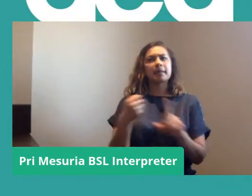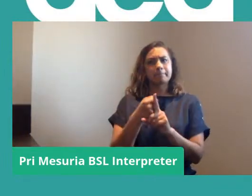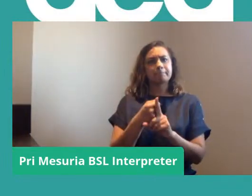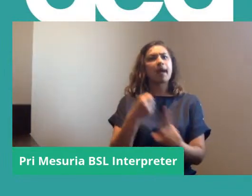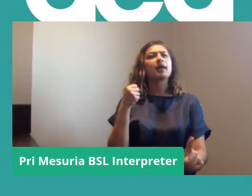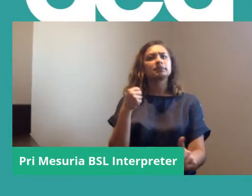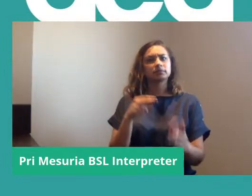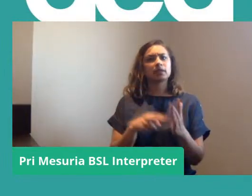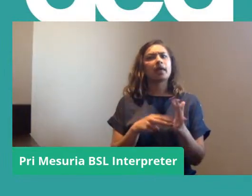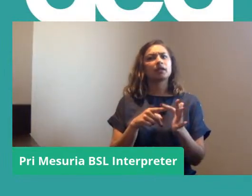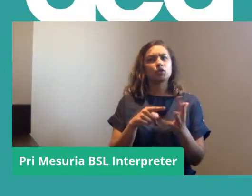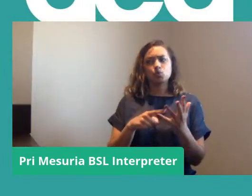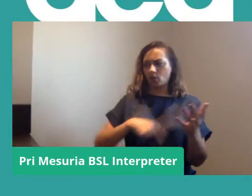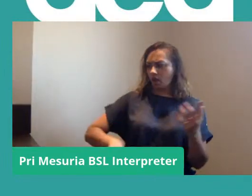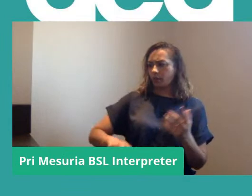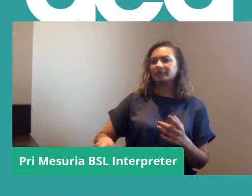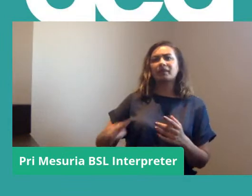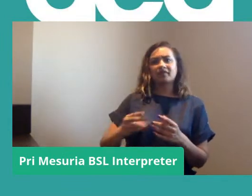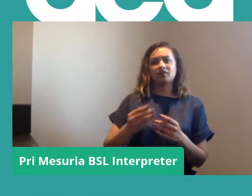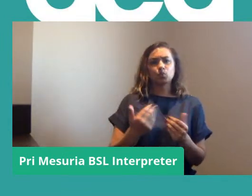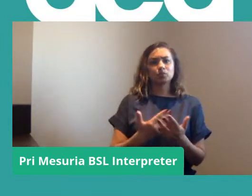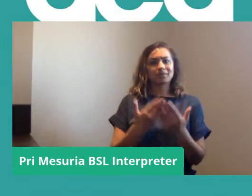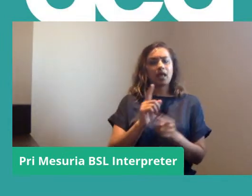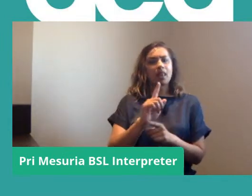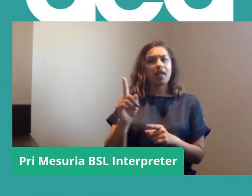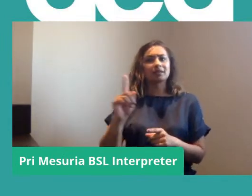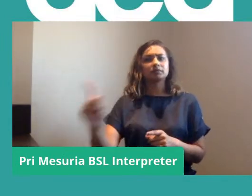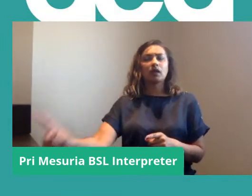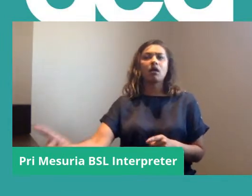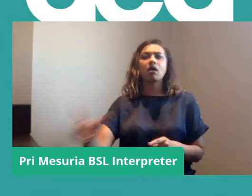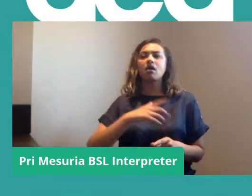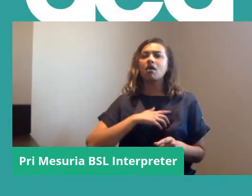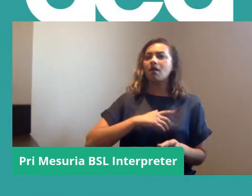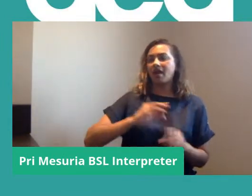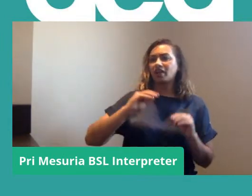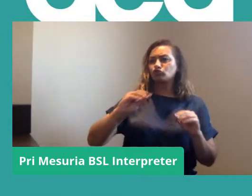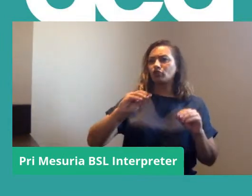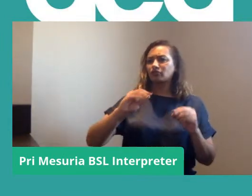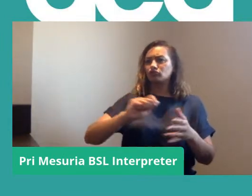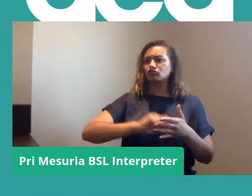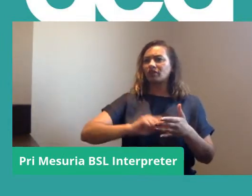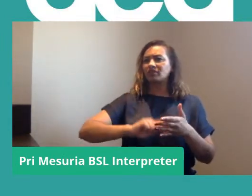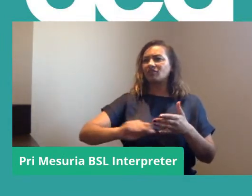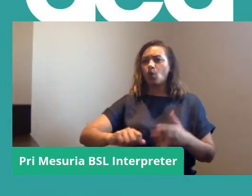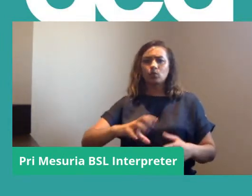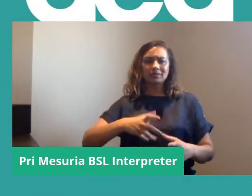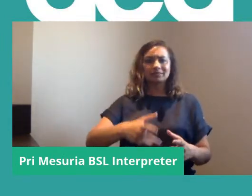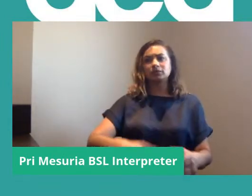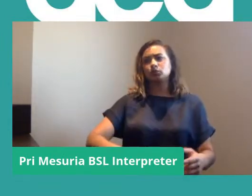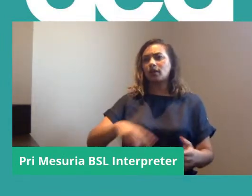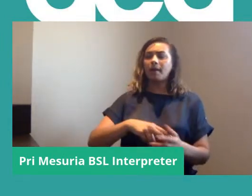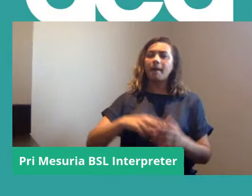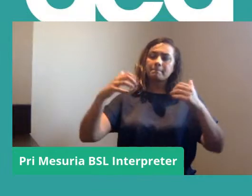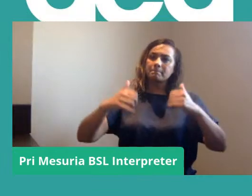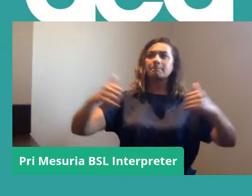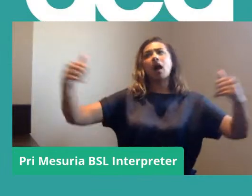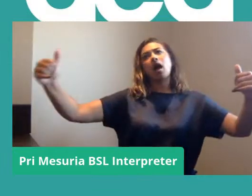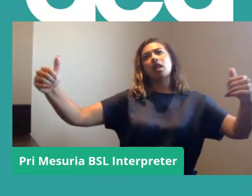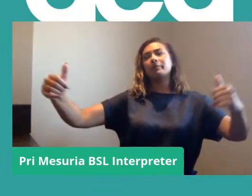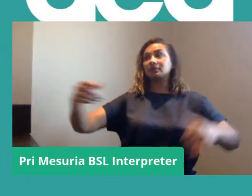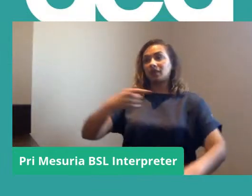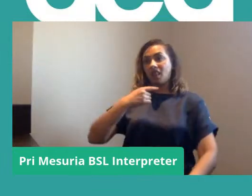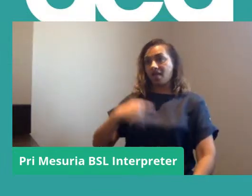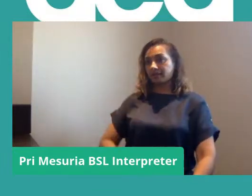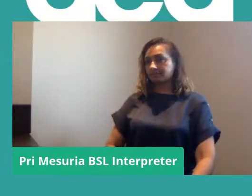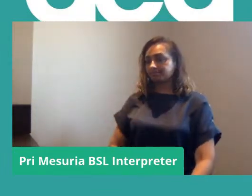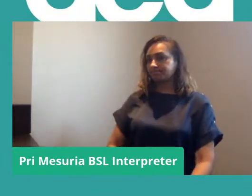NEU was that a few days later that Secretary of State for Education Gavin Williamson just stood up in Parliament and outright lied and said that the